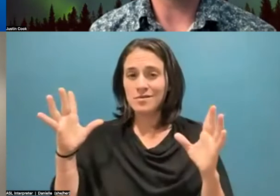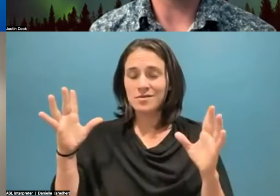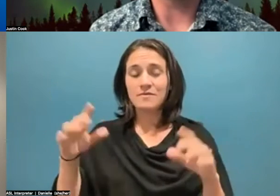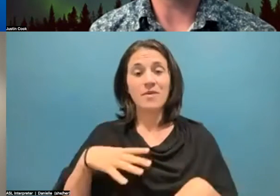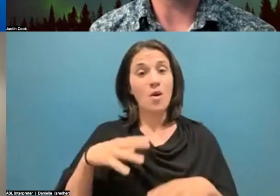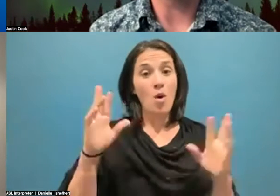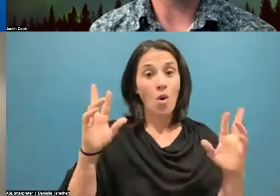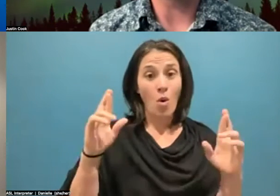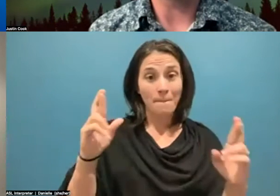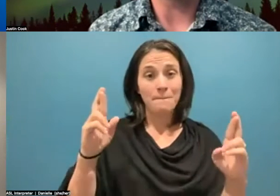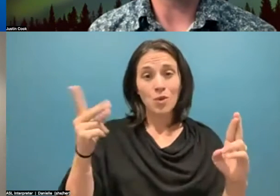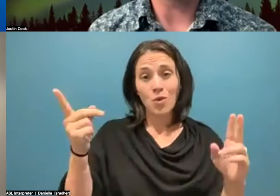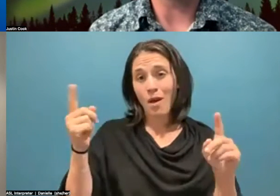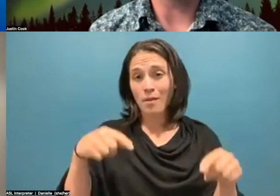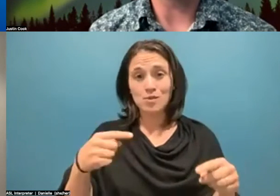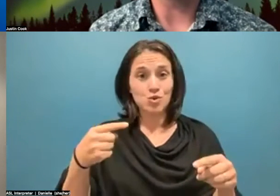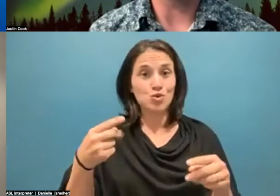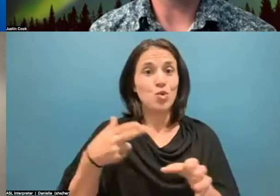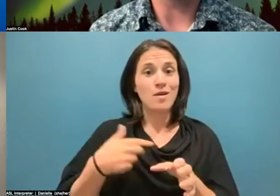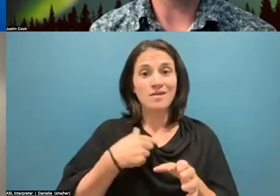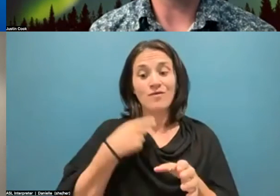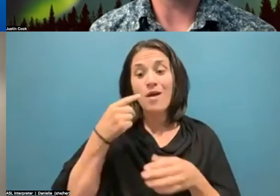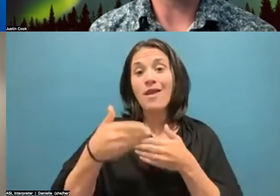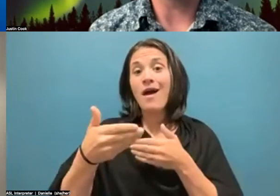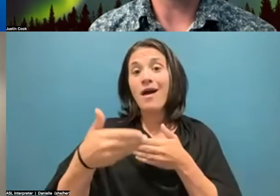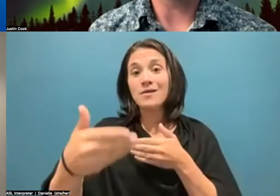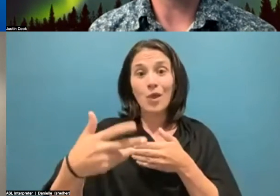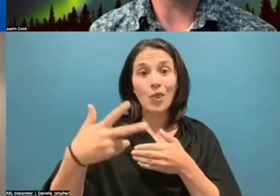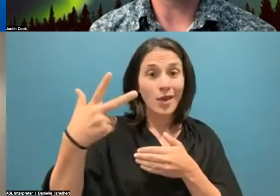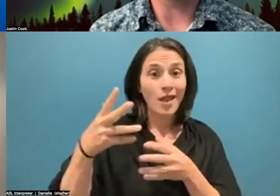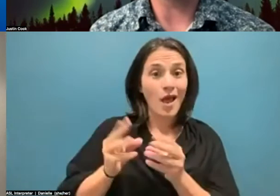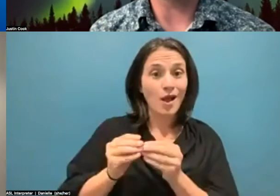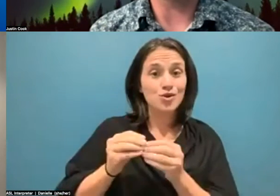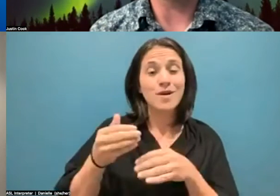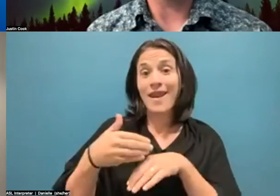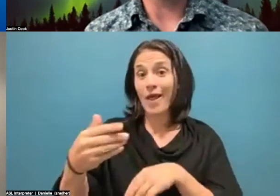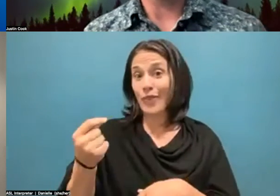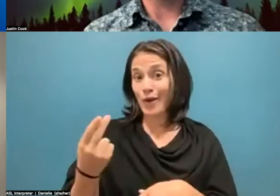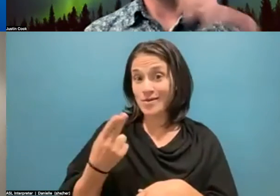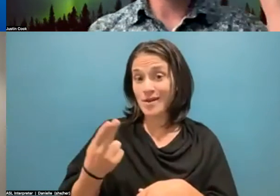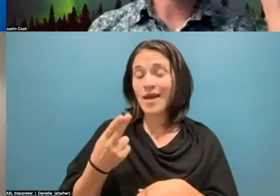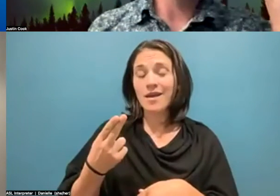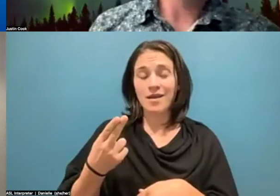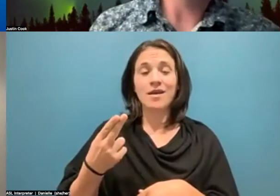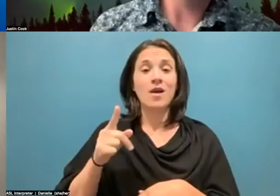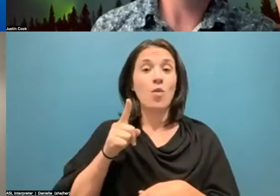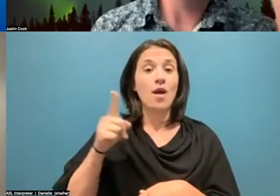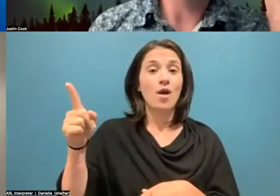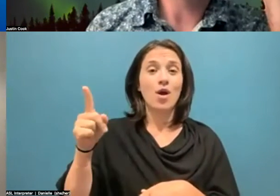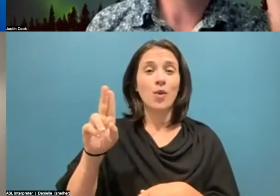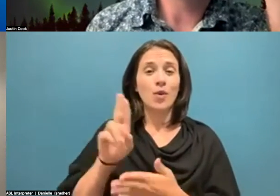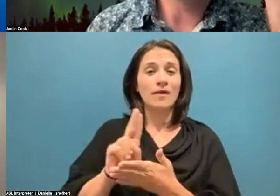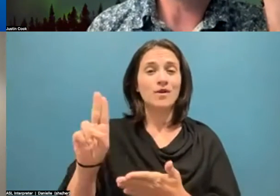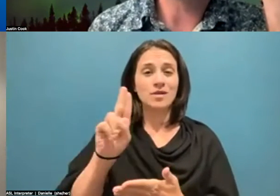three lectures, including the live stream of our annual Leeson Lecture next Thursday, which will be held at the University of Rhode Island